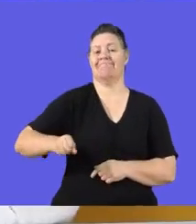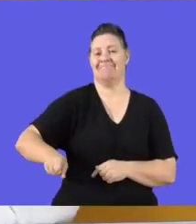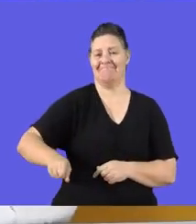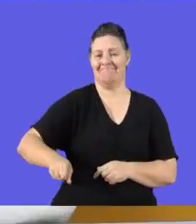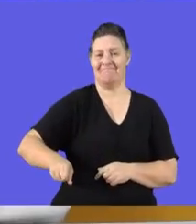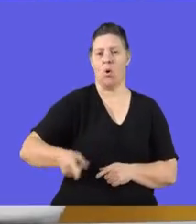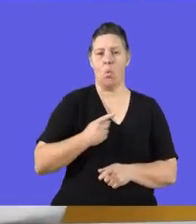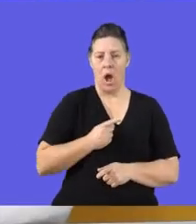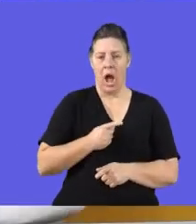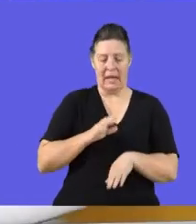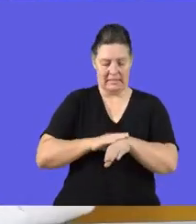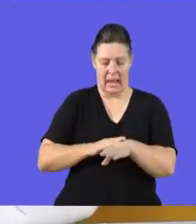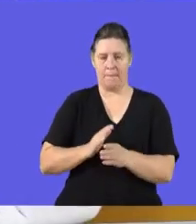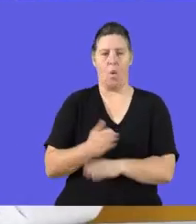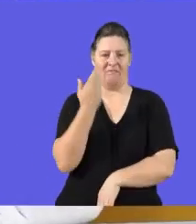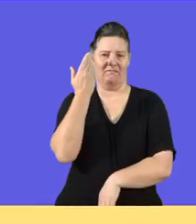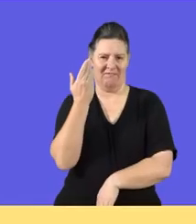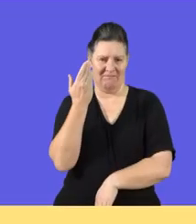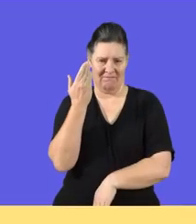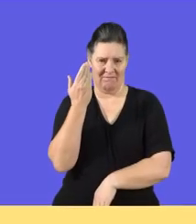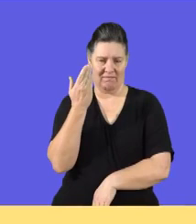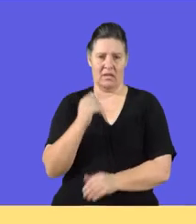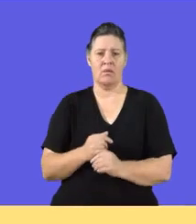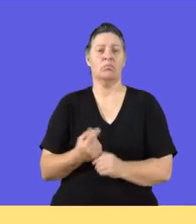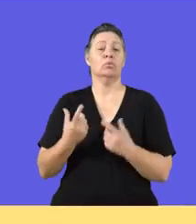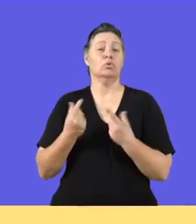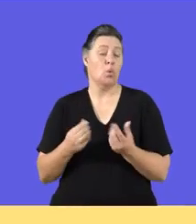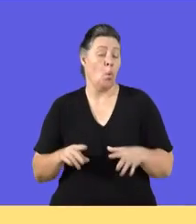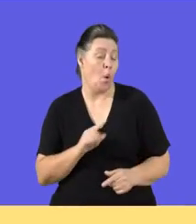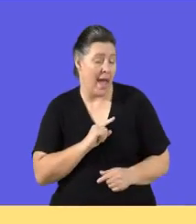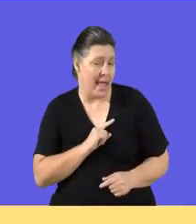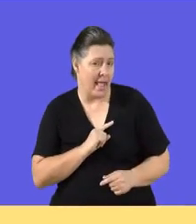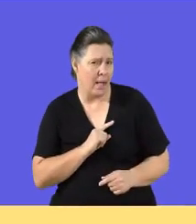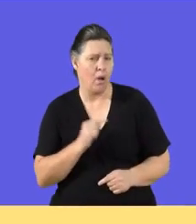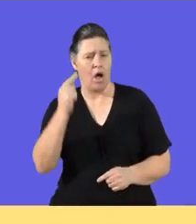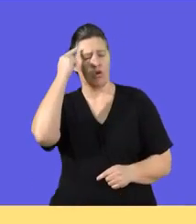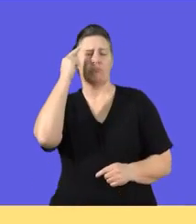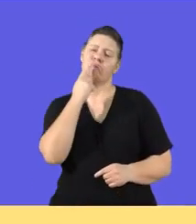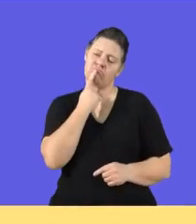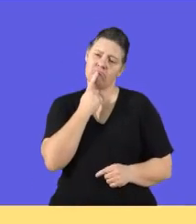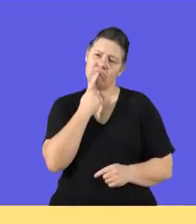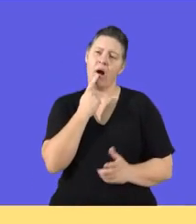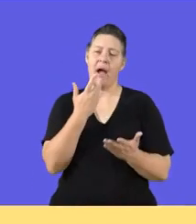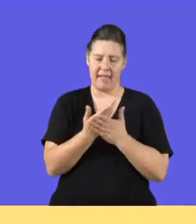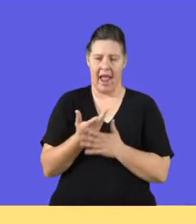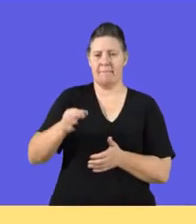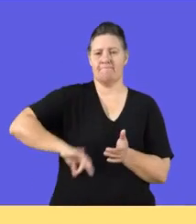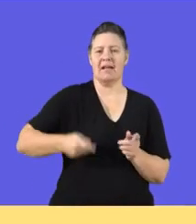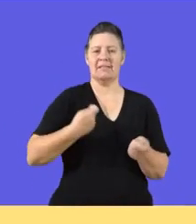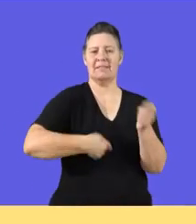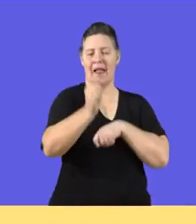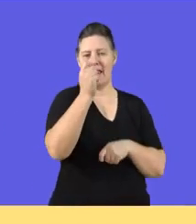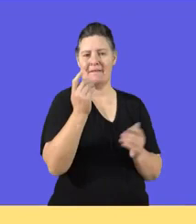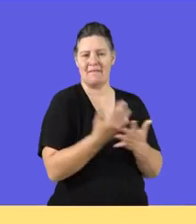down because they were expired. And we did this with the idea that they would make a